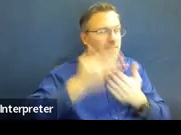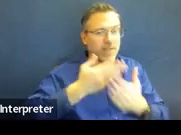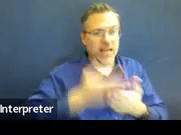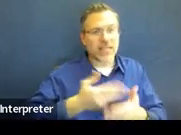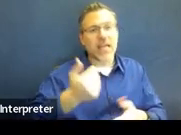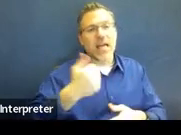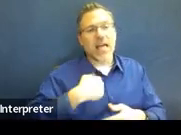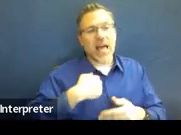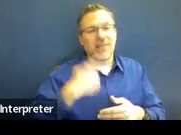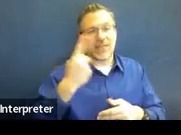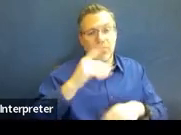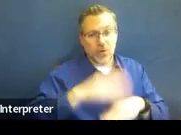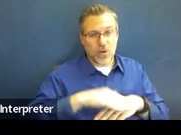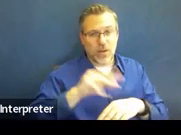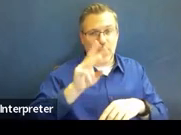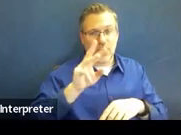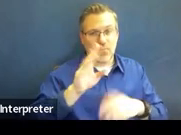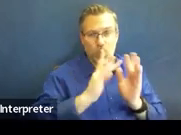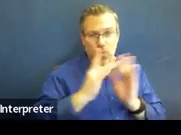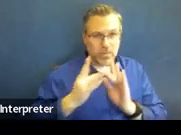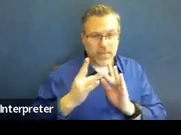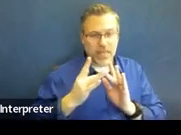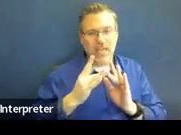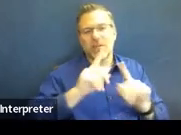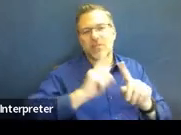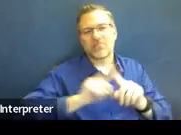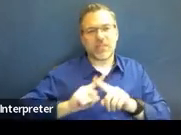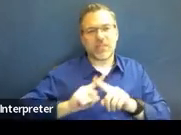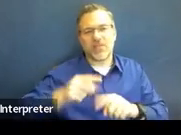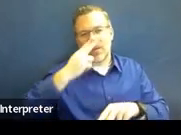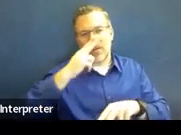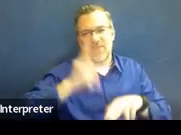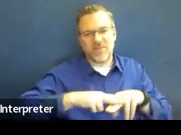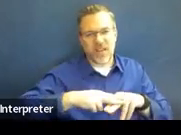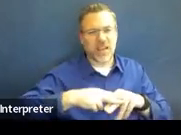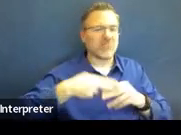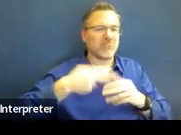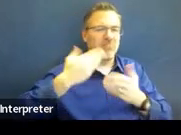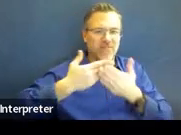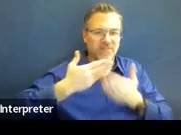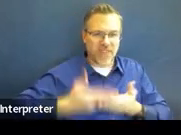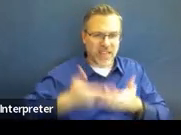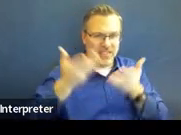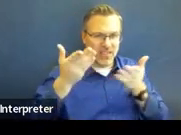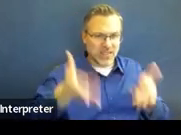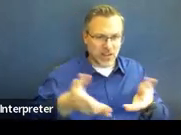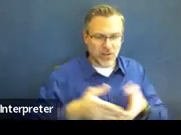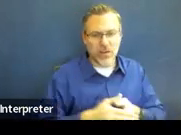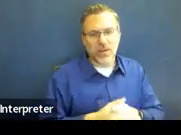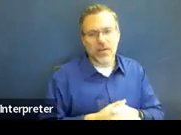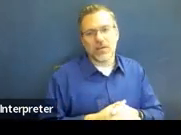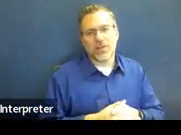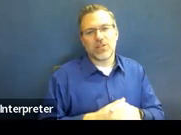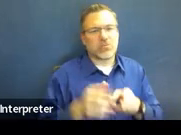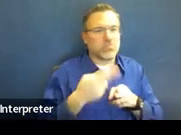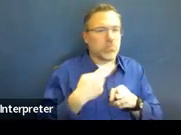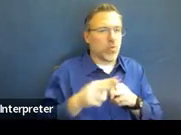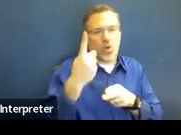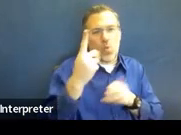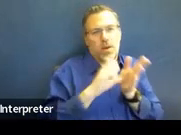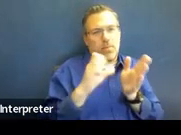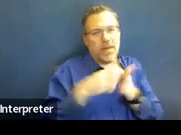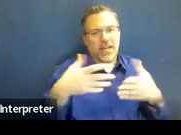website about different fun facts. And the written notice fun fact can be found there. Just a quick one pager